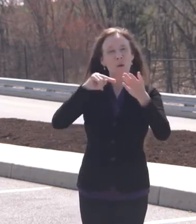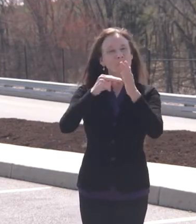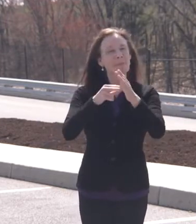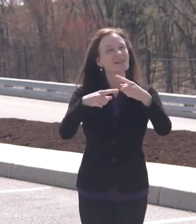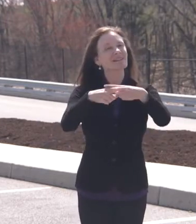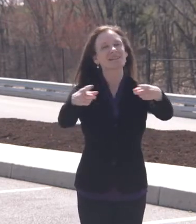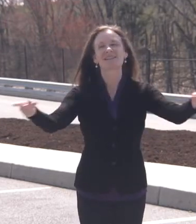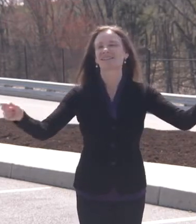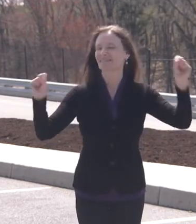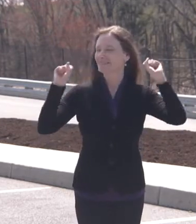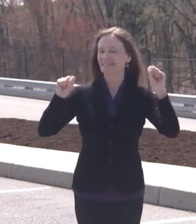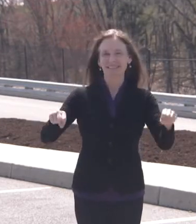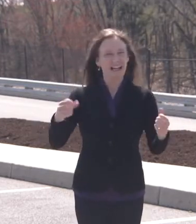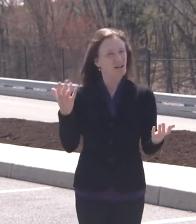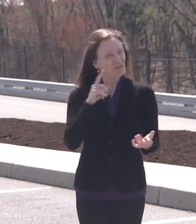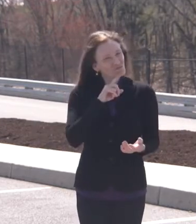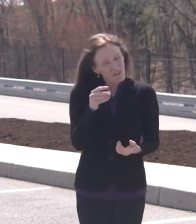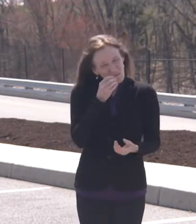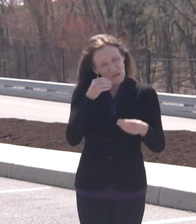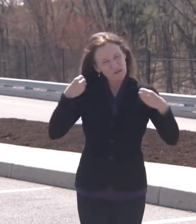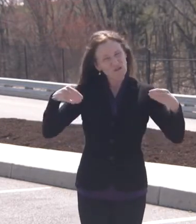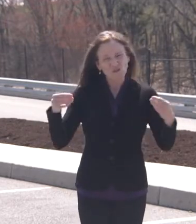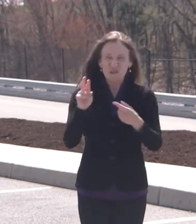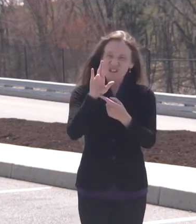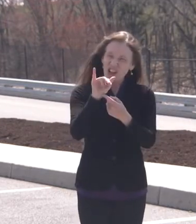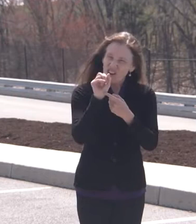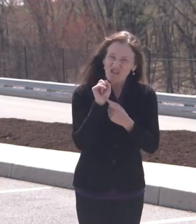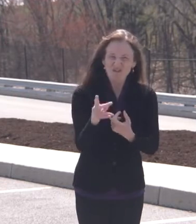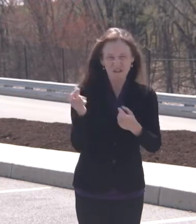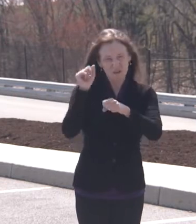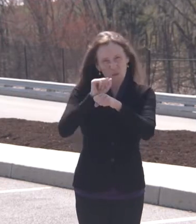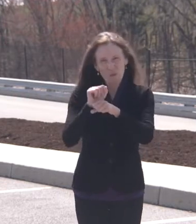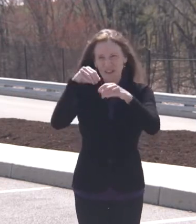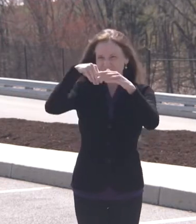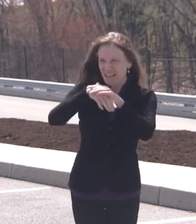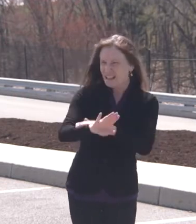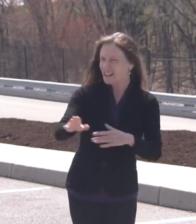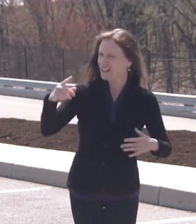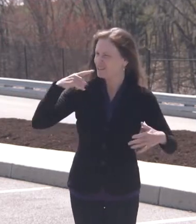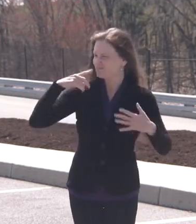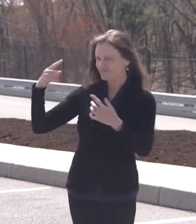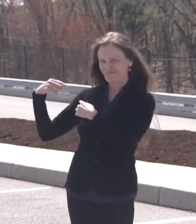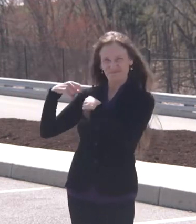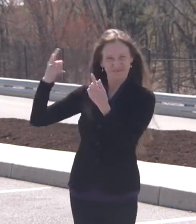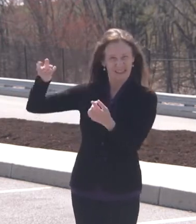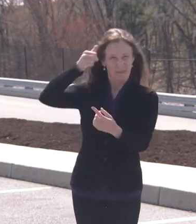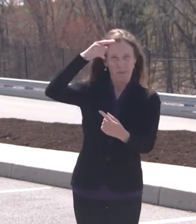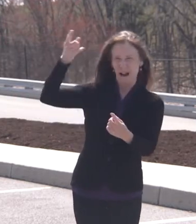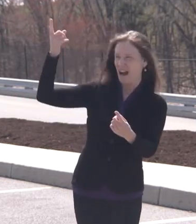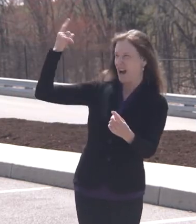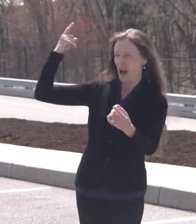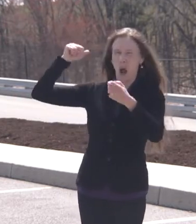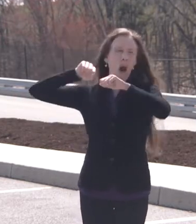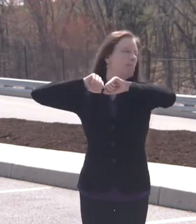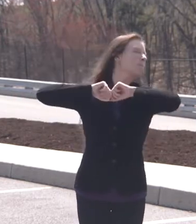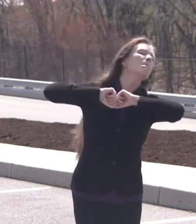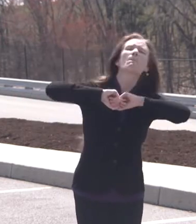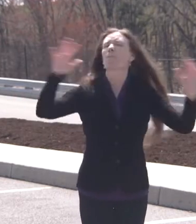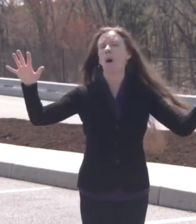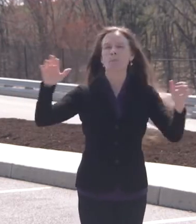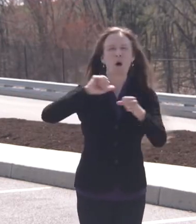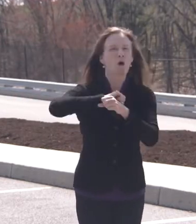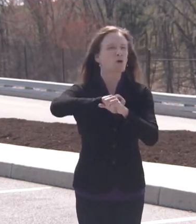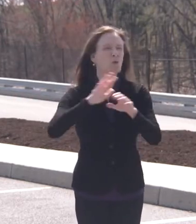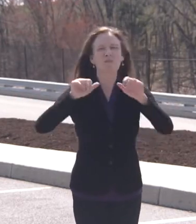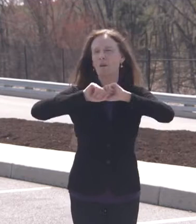beginning, ensuring that even in this once in a century pandemic that we've gone through, Pennsylvanians, all of us could access life